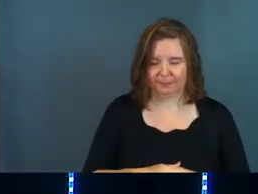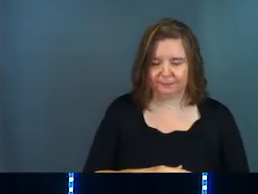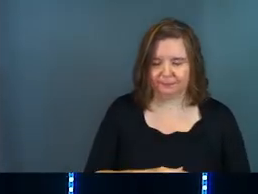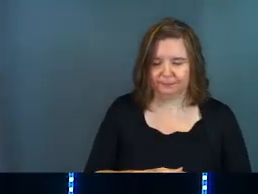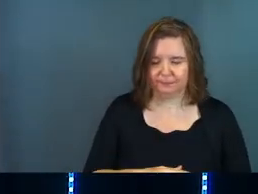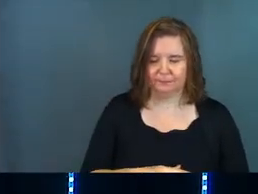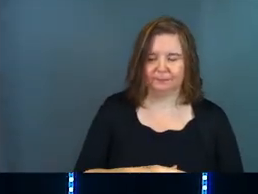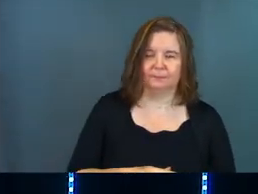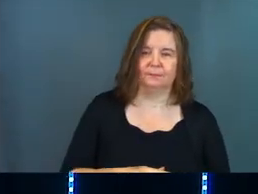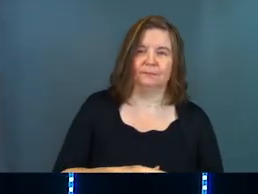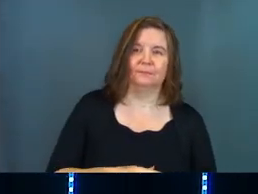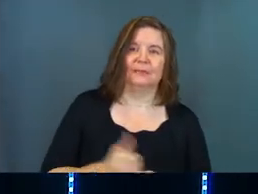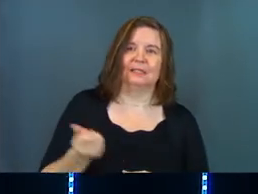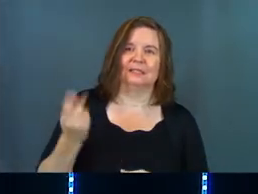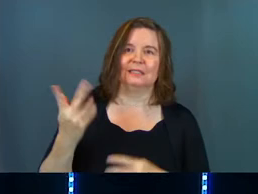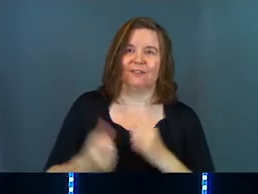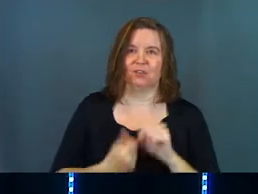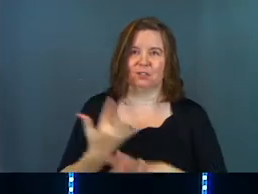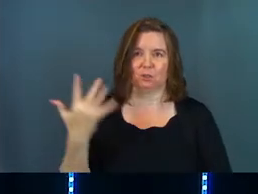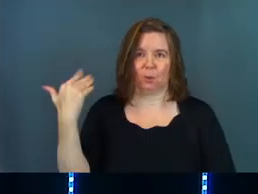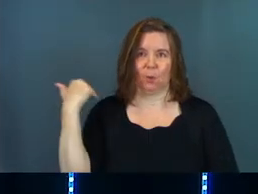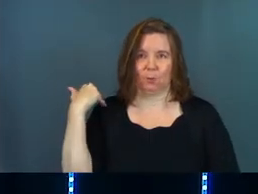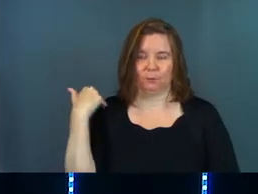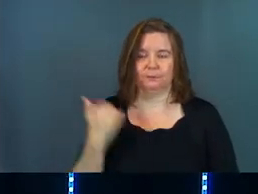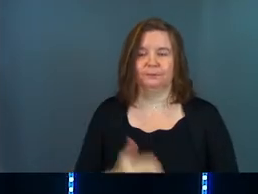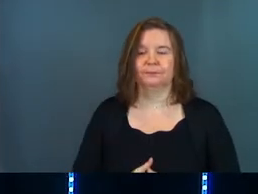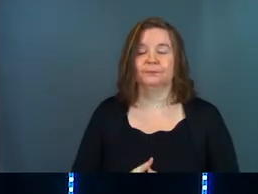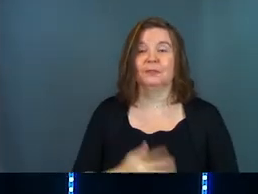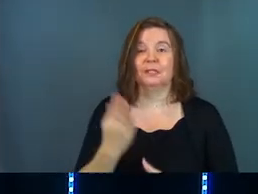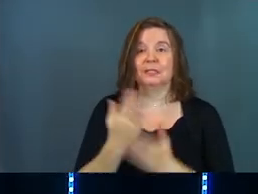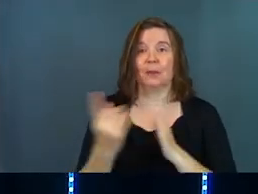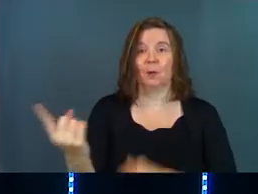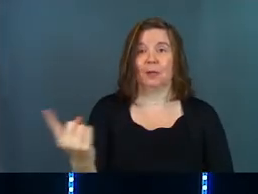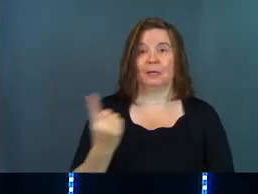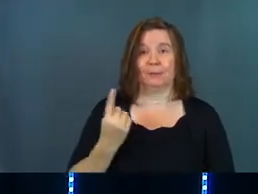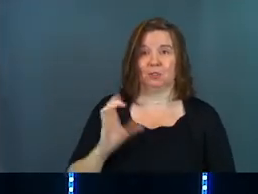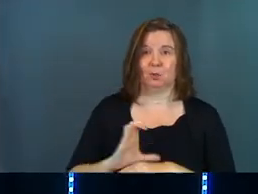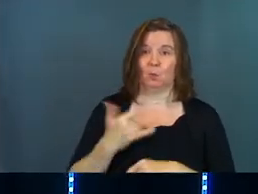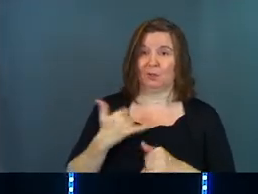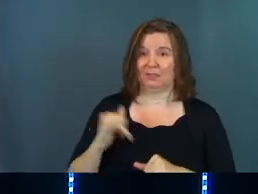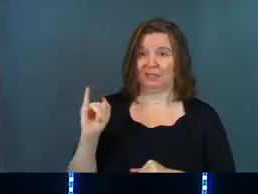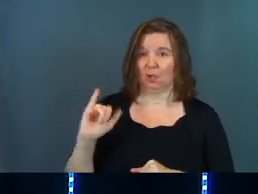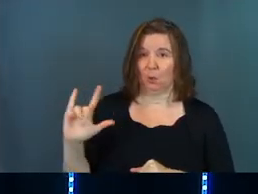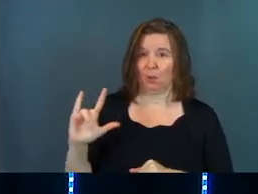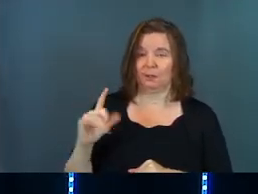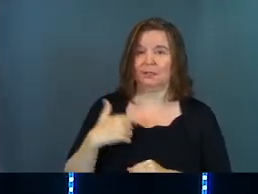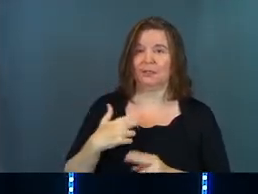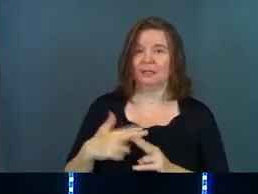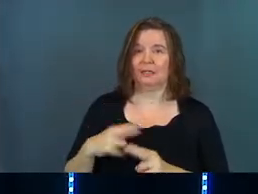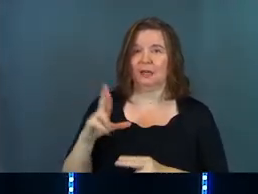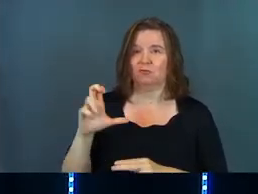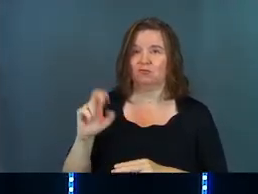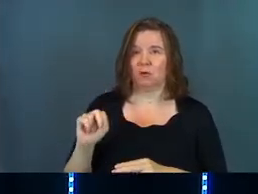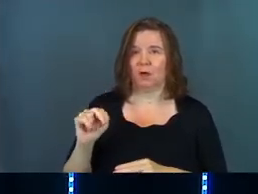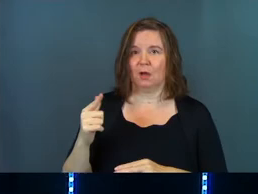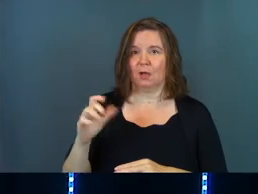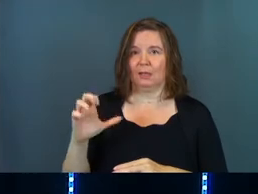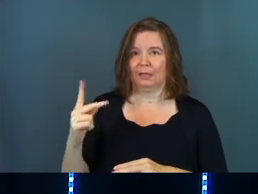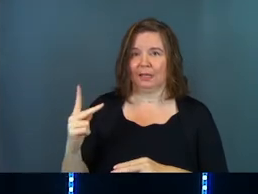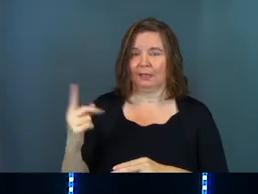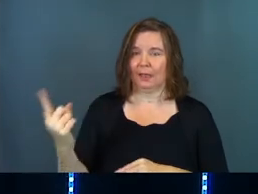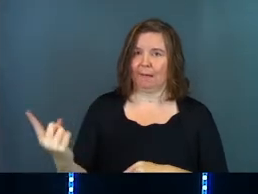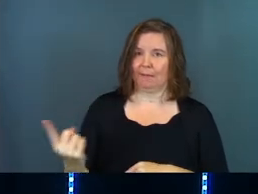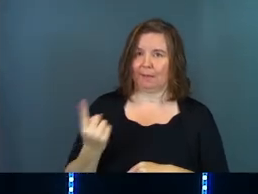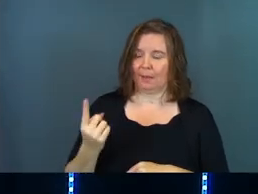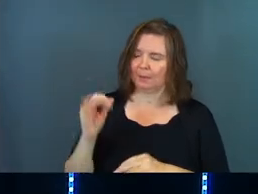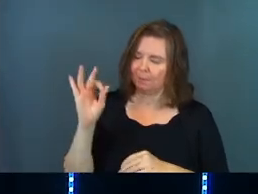that. Several years ago, someone came to me at church. We were still in Illinois. His name's Ron Glick. And he came to me and